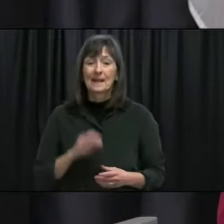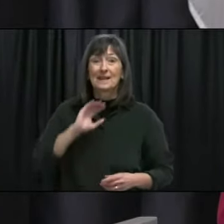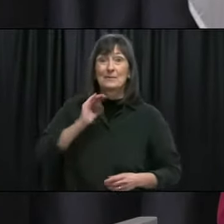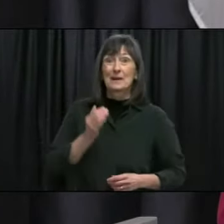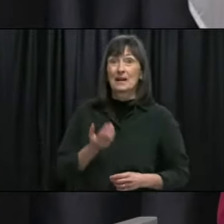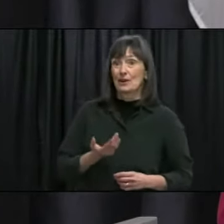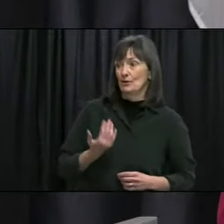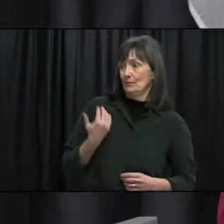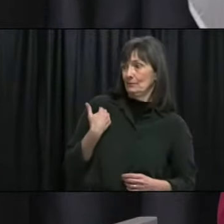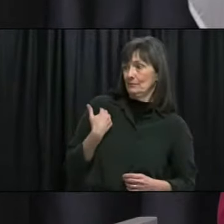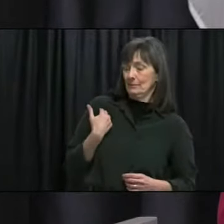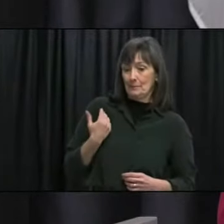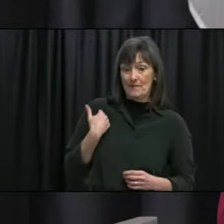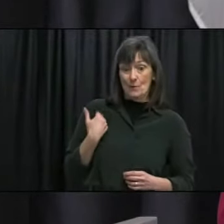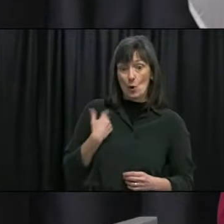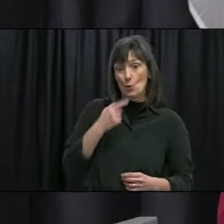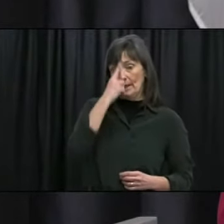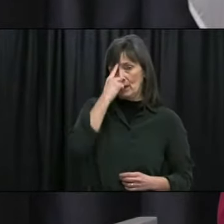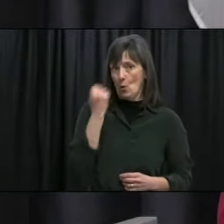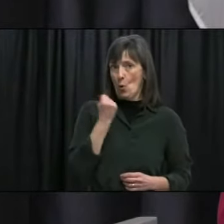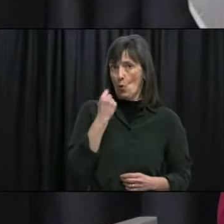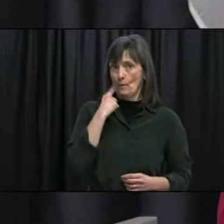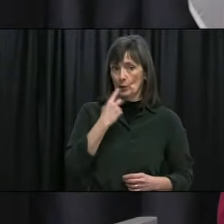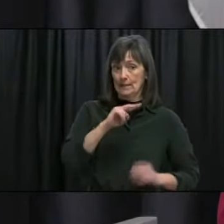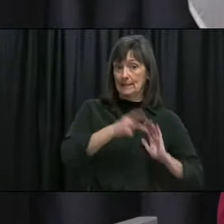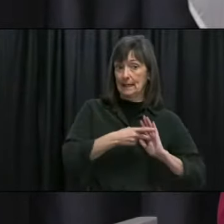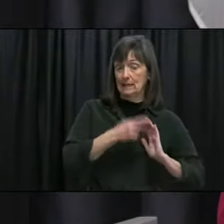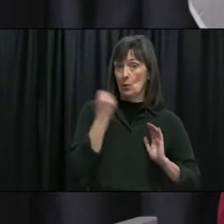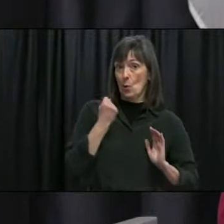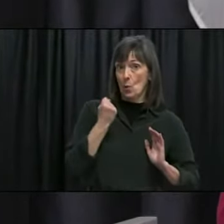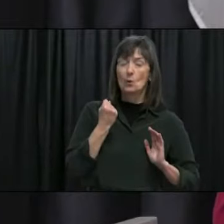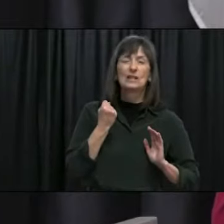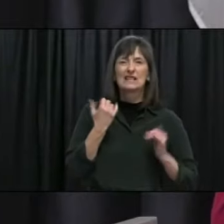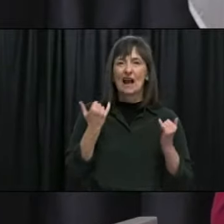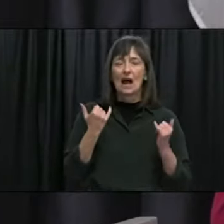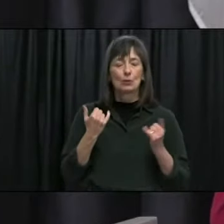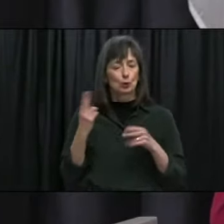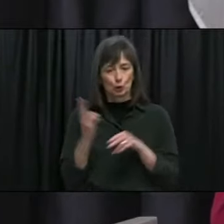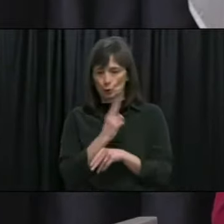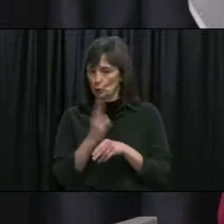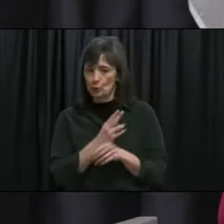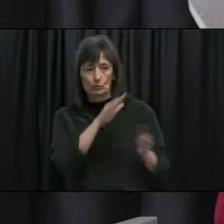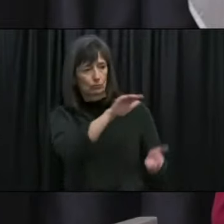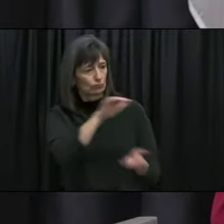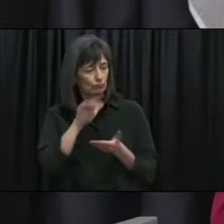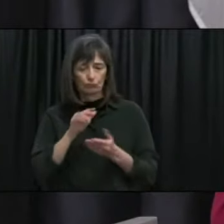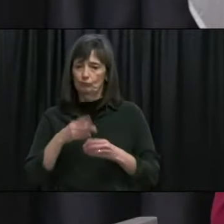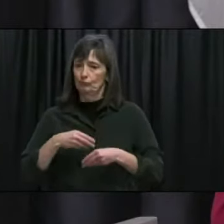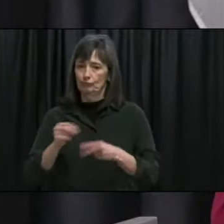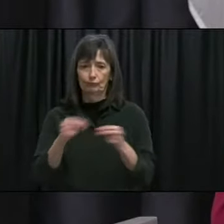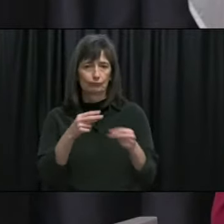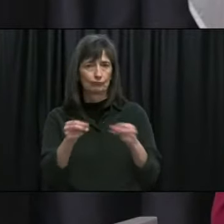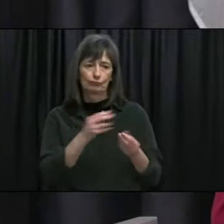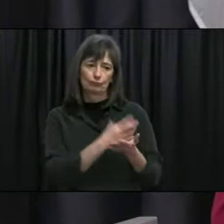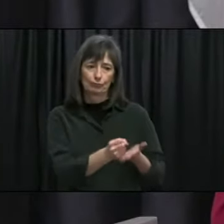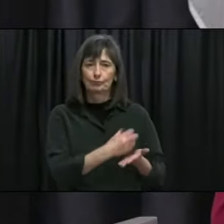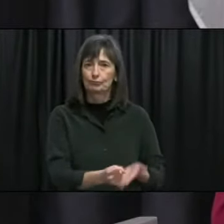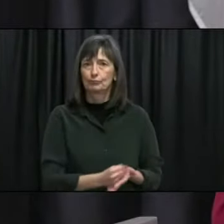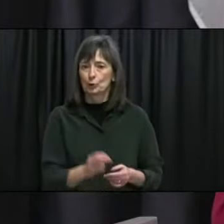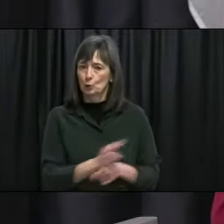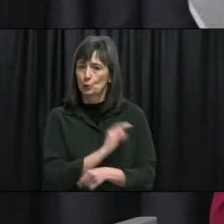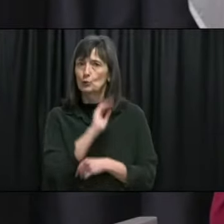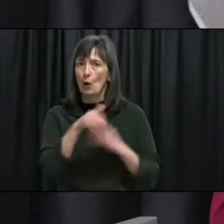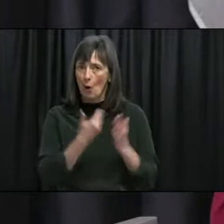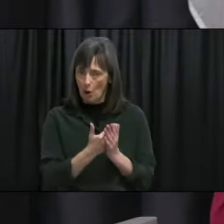we were thinking before so I can't give you an exact timeline at this point but certainly we are moving through